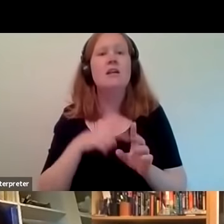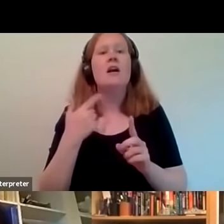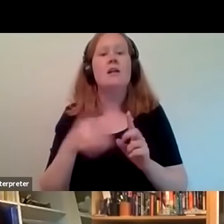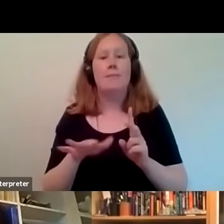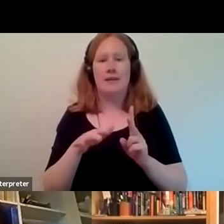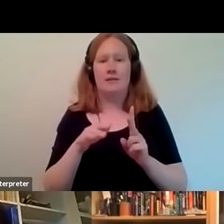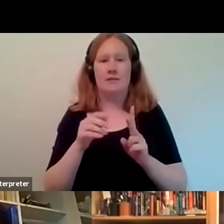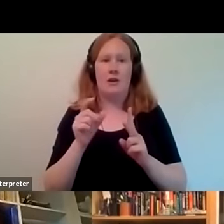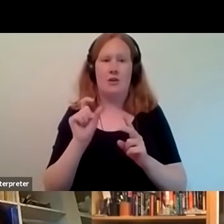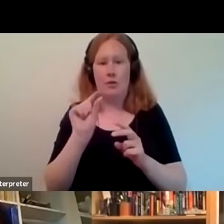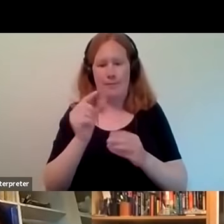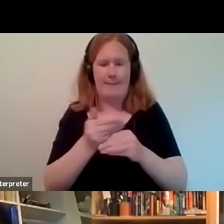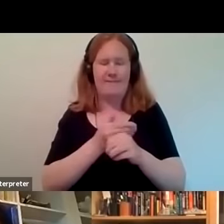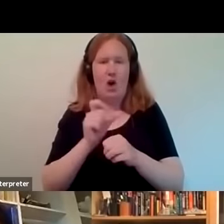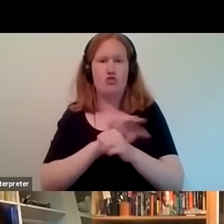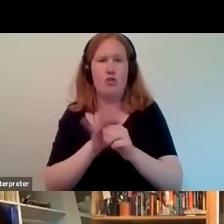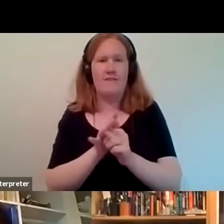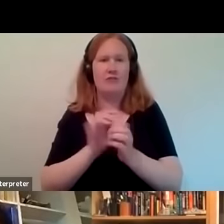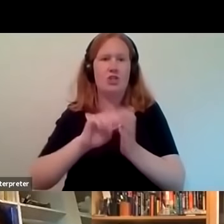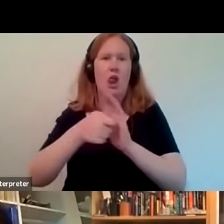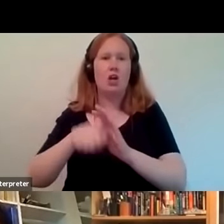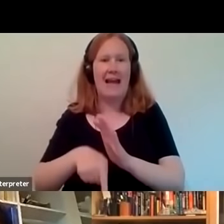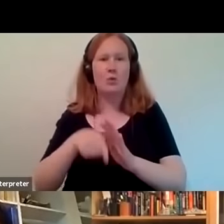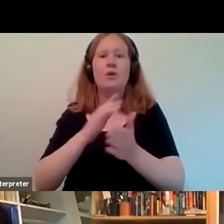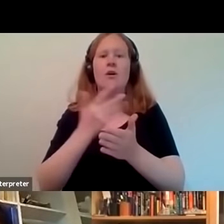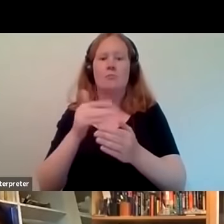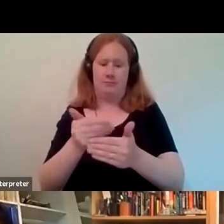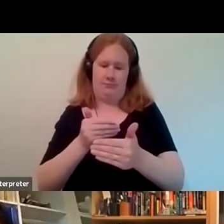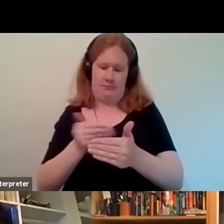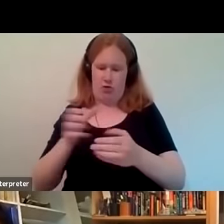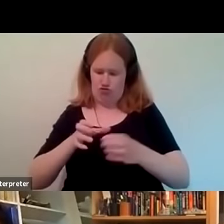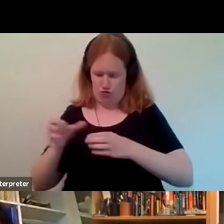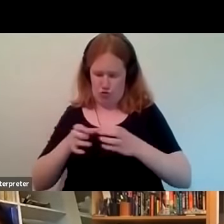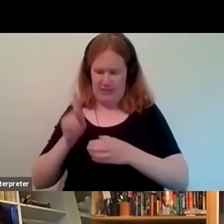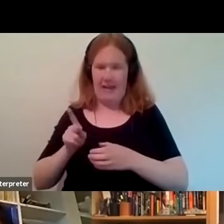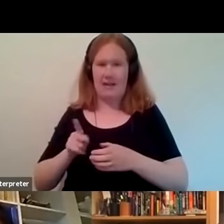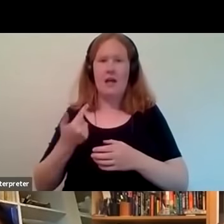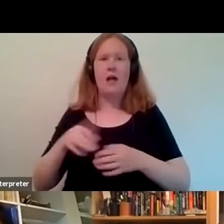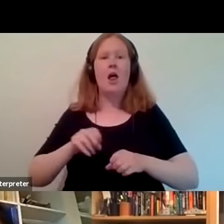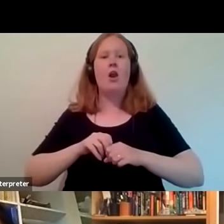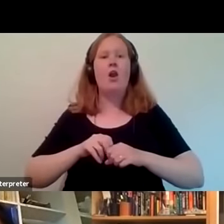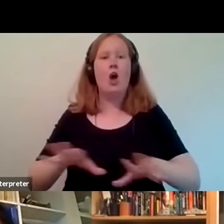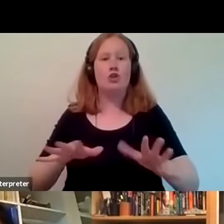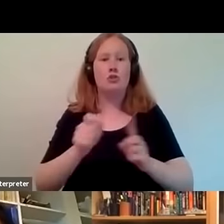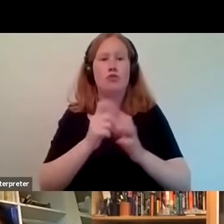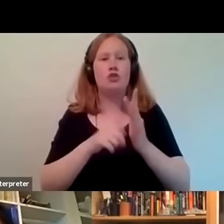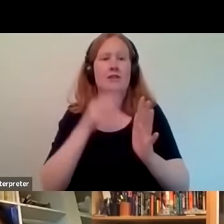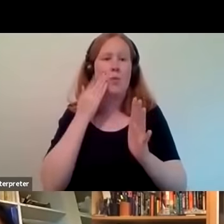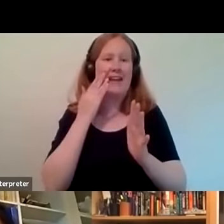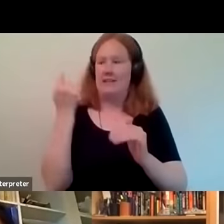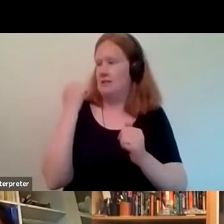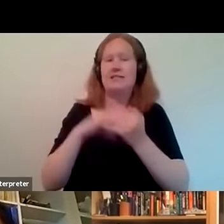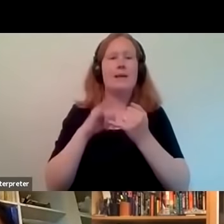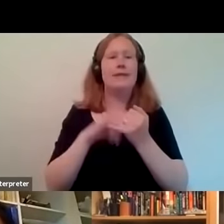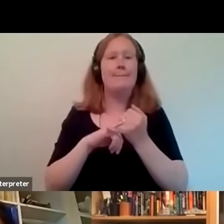just before we went into lockdown and we launched the project in september as in we started building the archive in september so